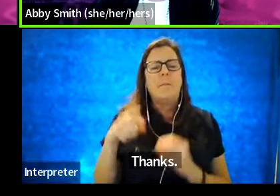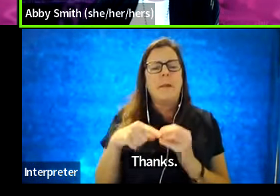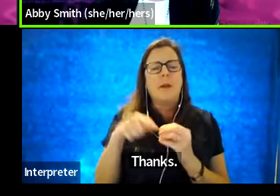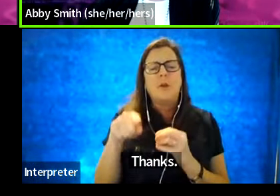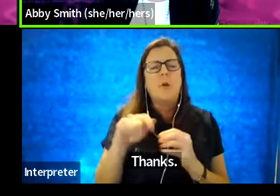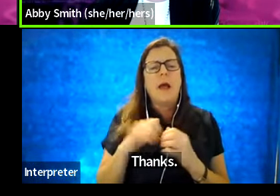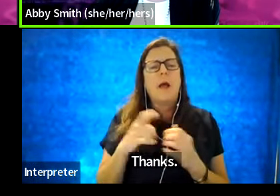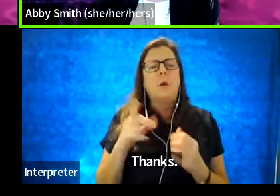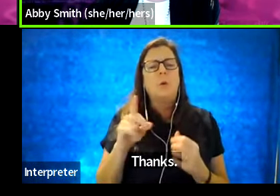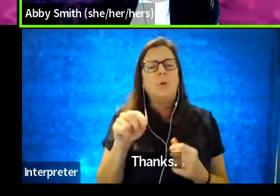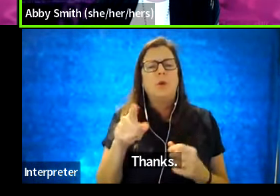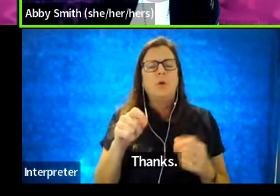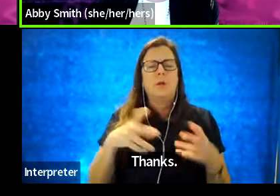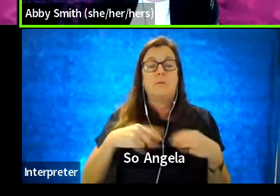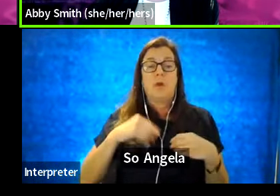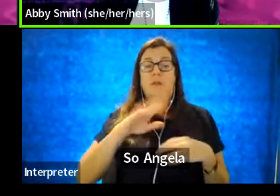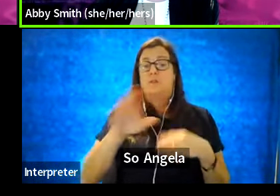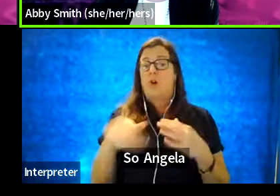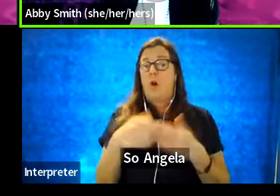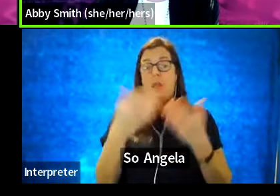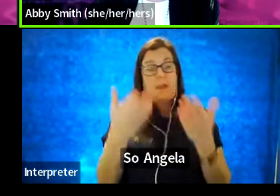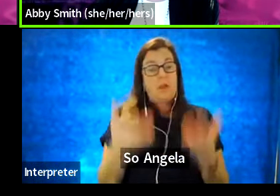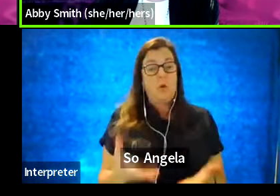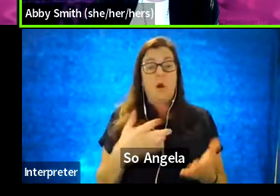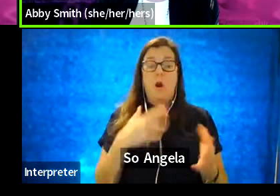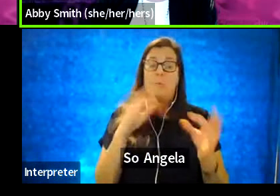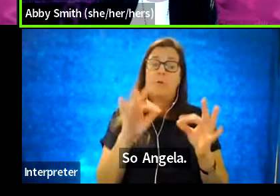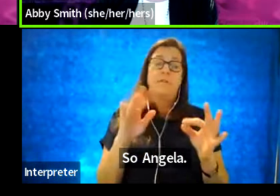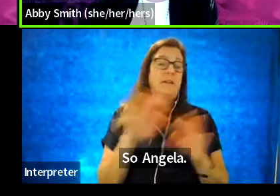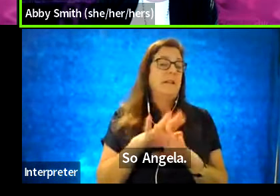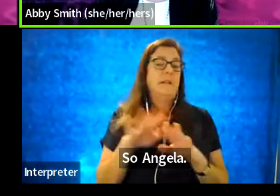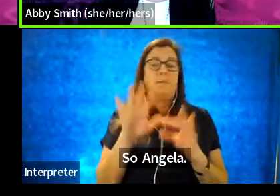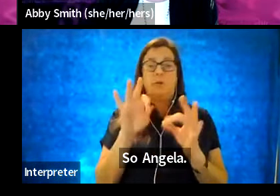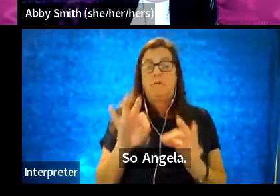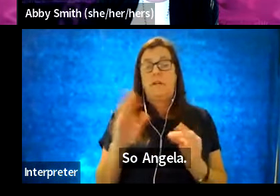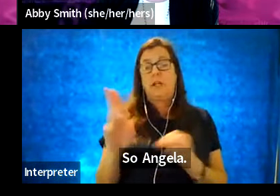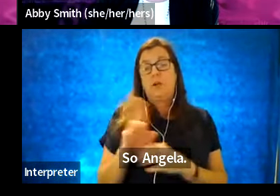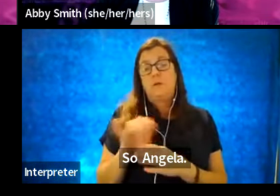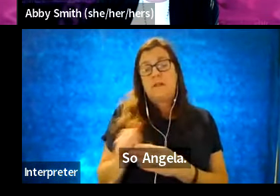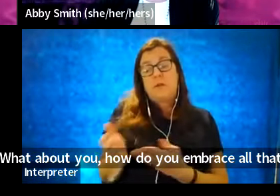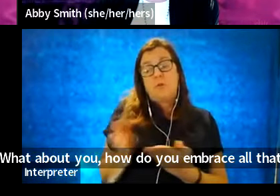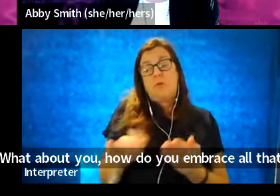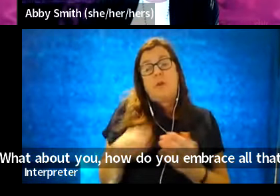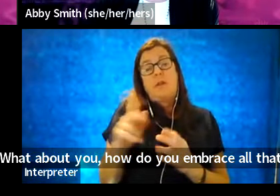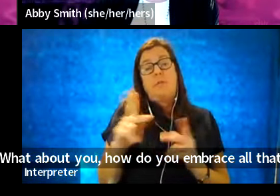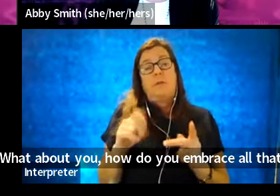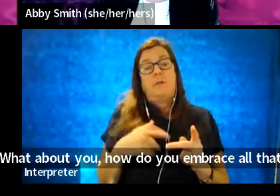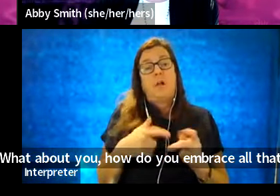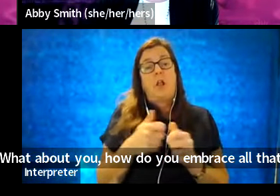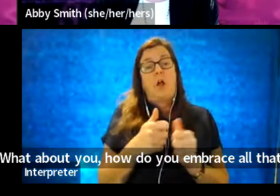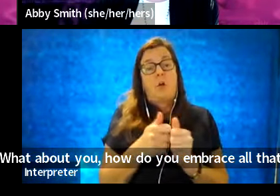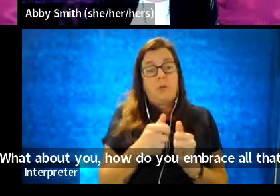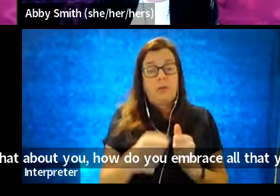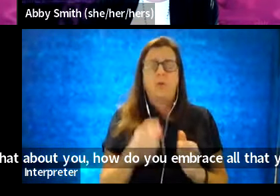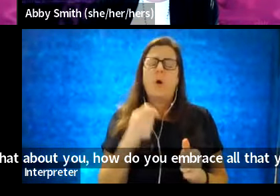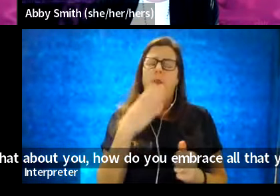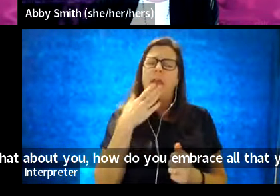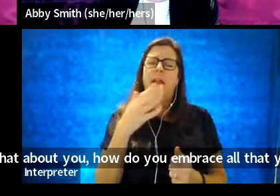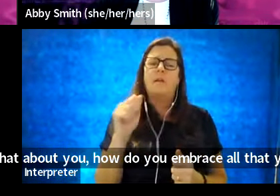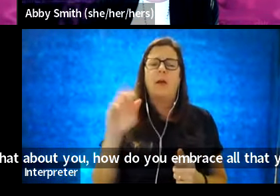How do you embrace all that you are, perfect and imperfect, and use it to bring others along with you? Yes, thank you, Abby.